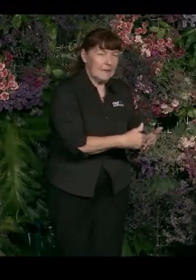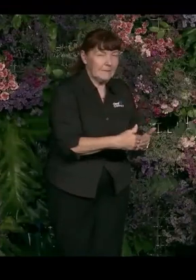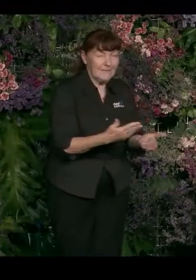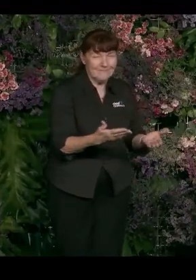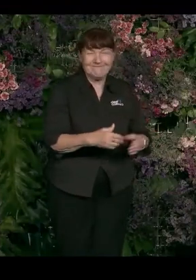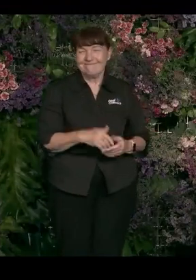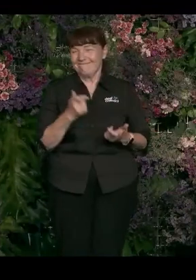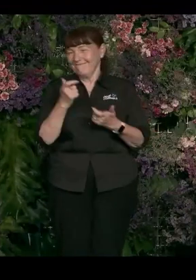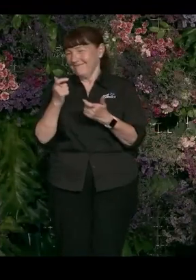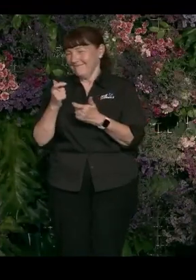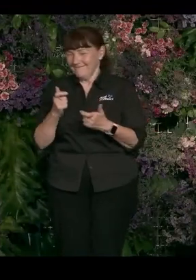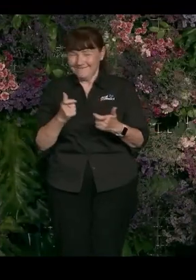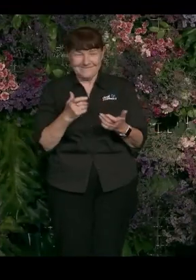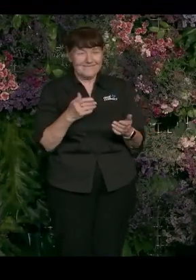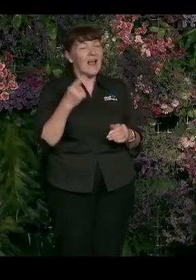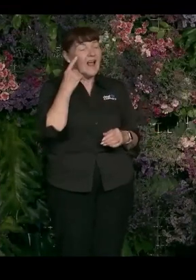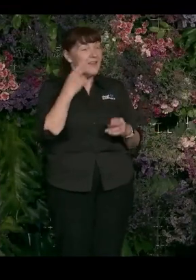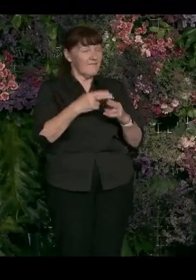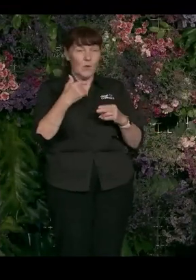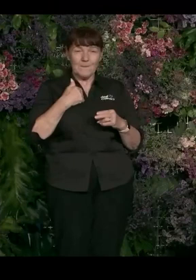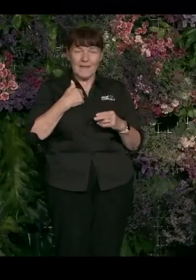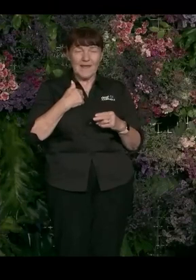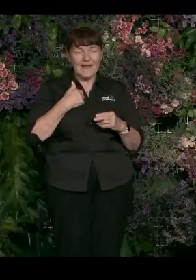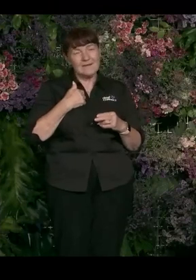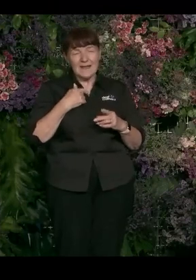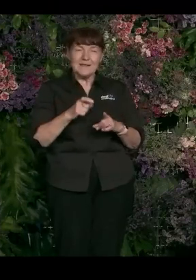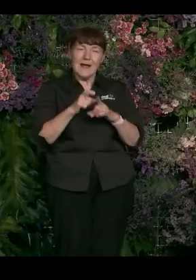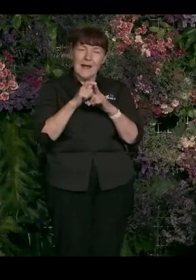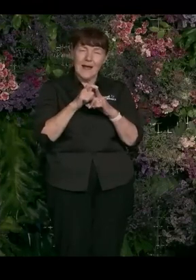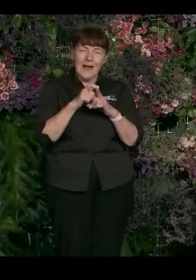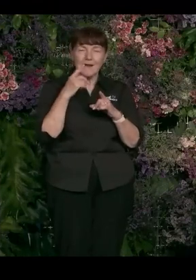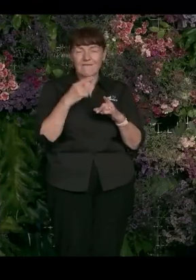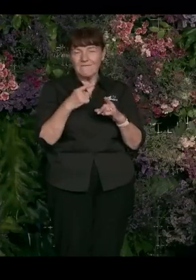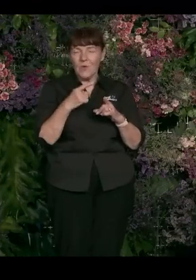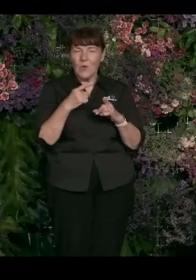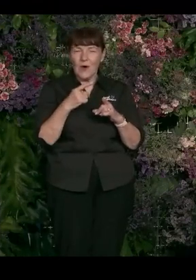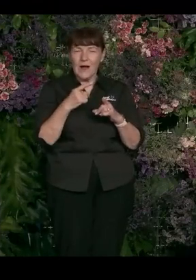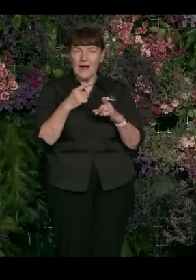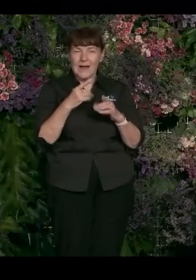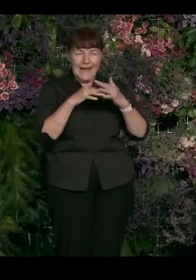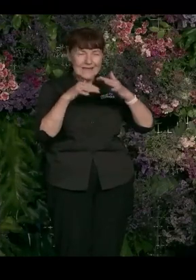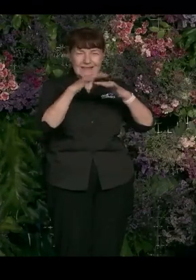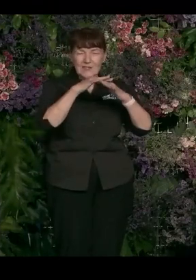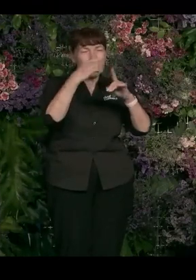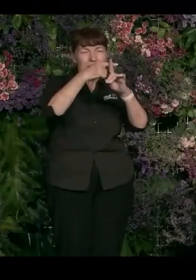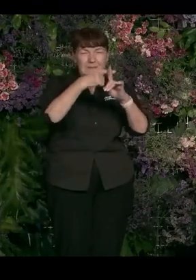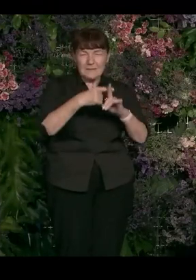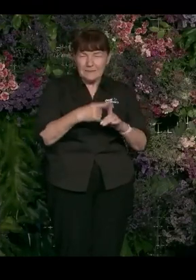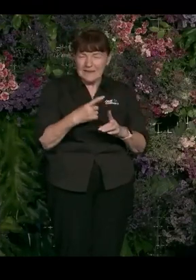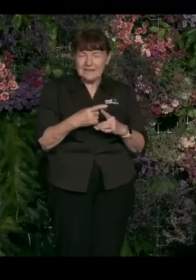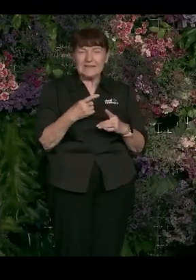you know, I guess for me, it's hard from an intersectionality point of view. So I can't probably call out what's necessarily been